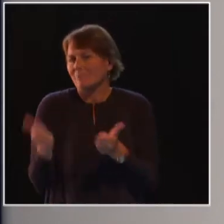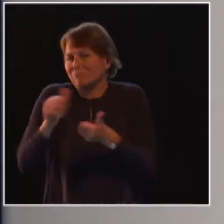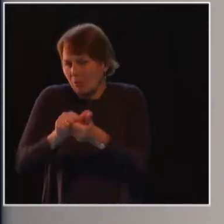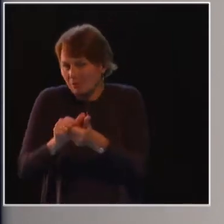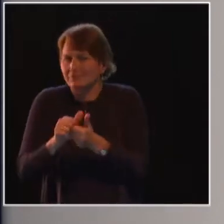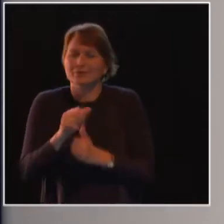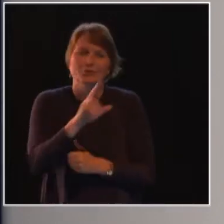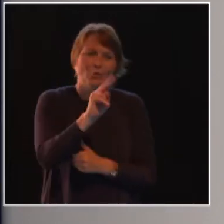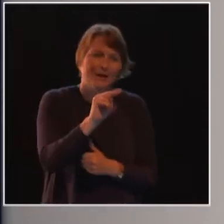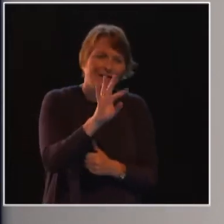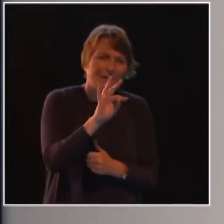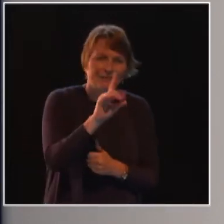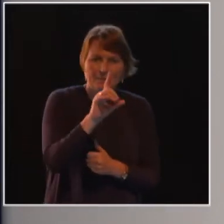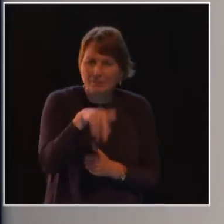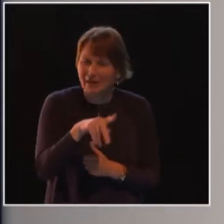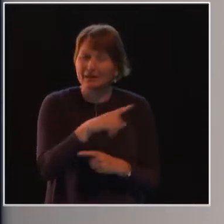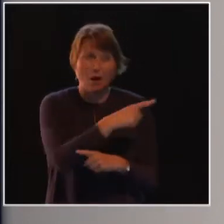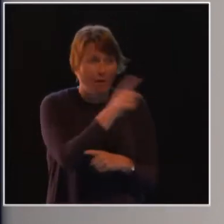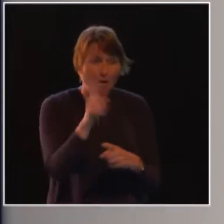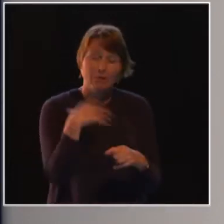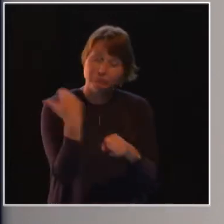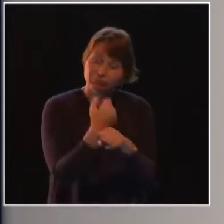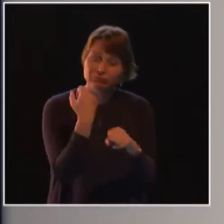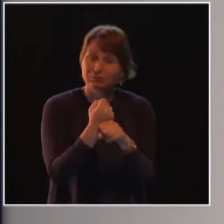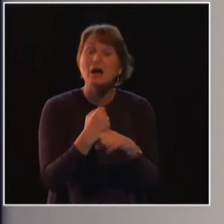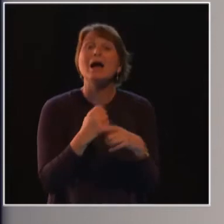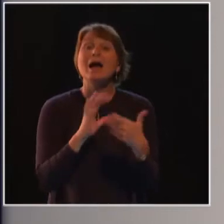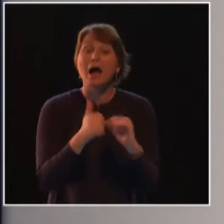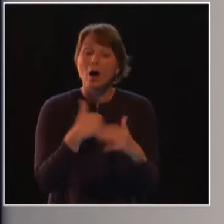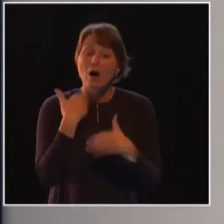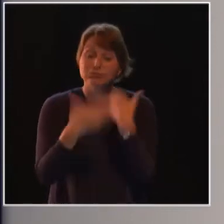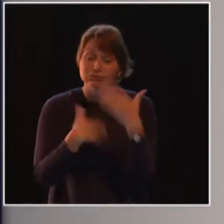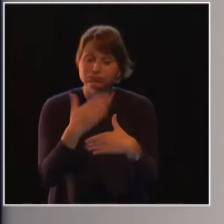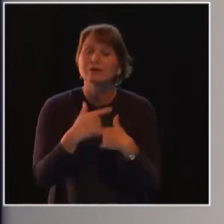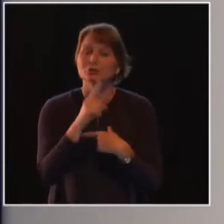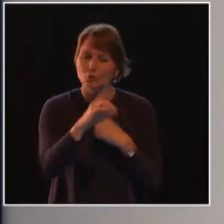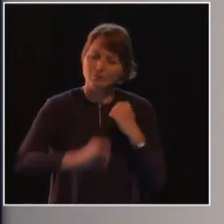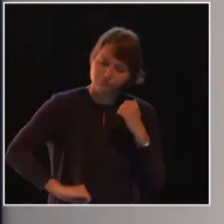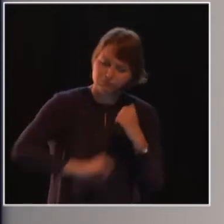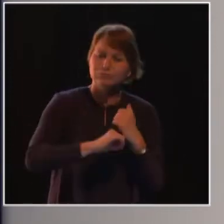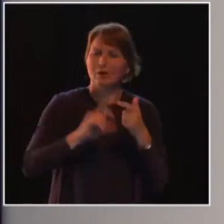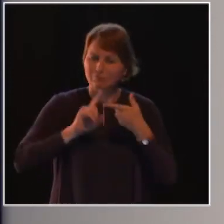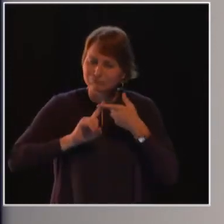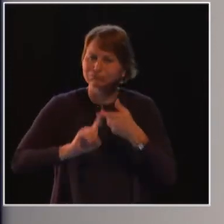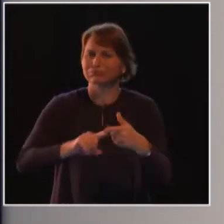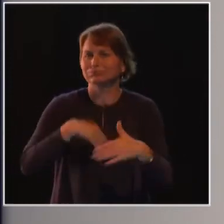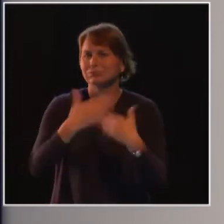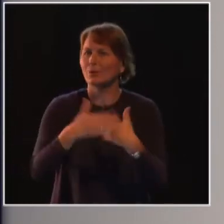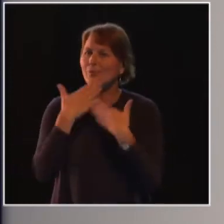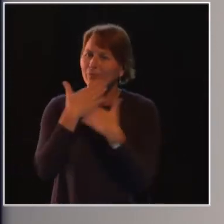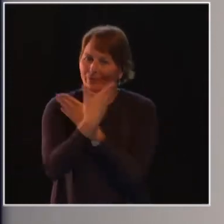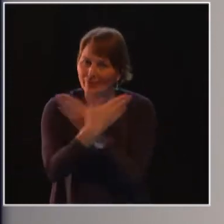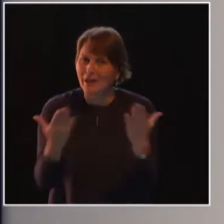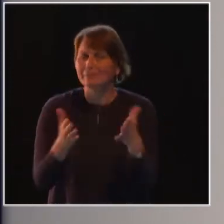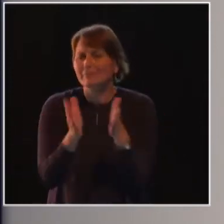UNFPA and UNICEF are all doing tremendous jobs. But they can only continue to do that with your sustained resources. So we thank you, and